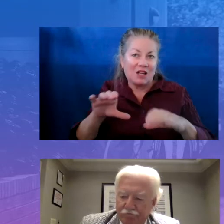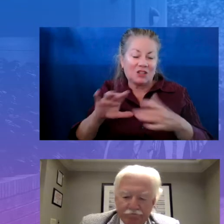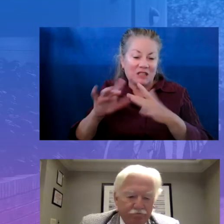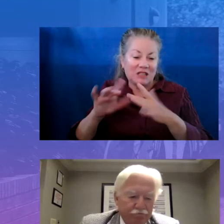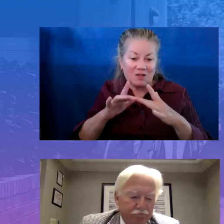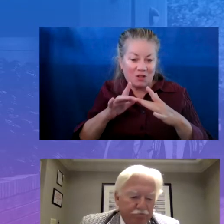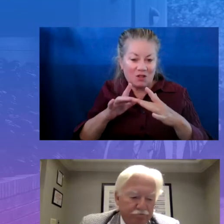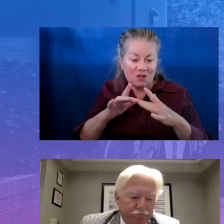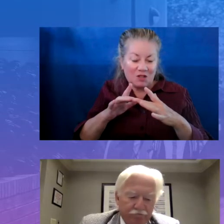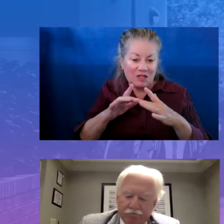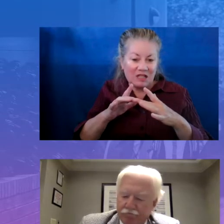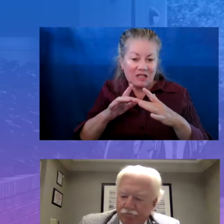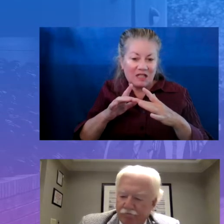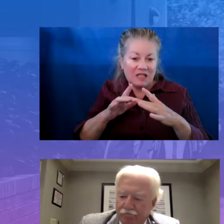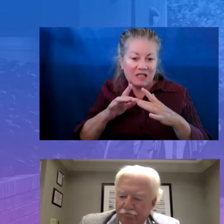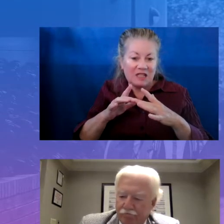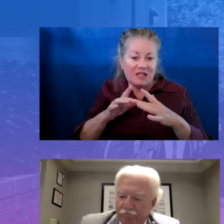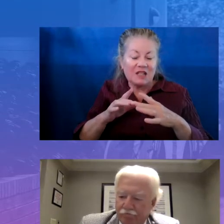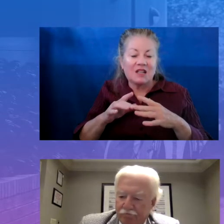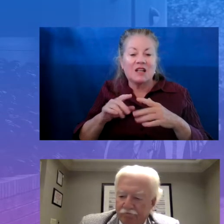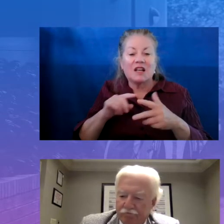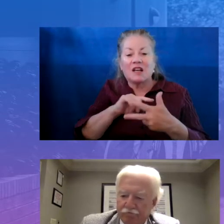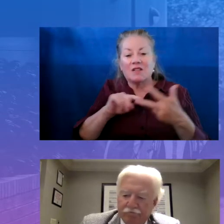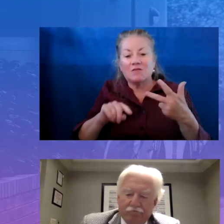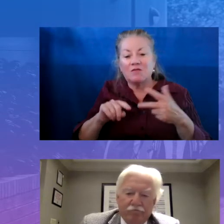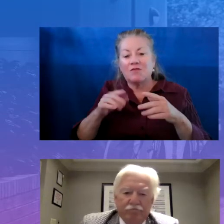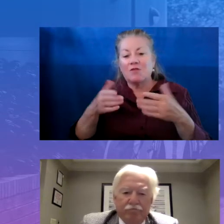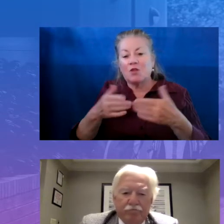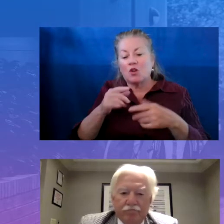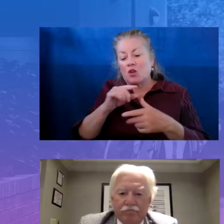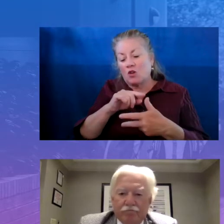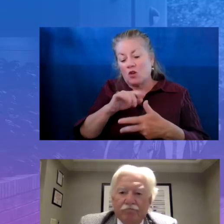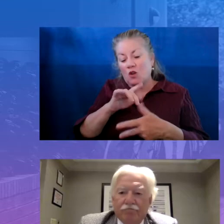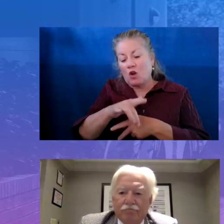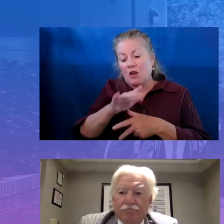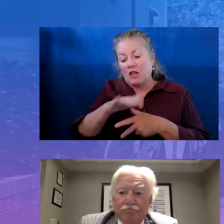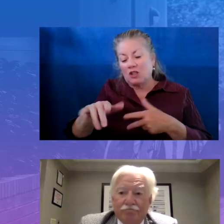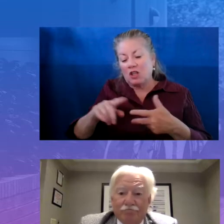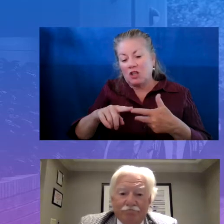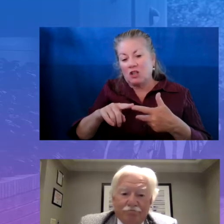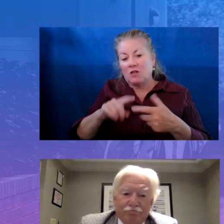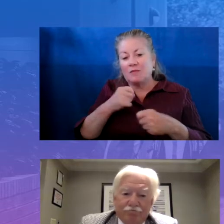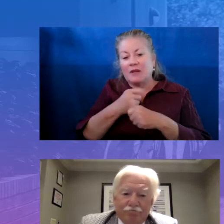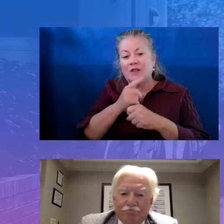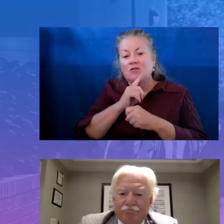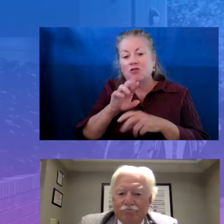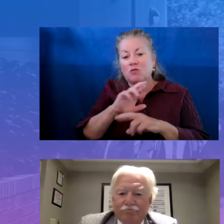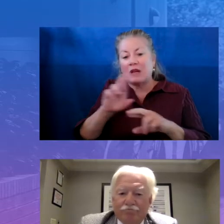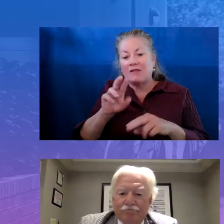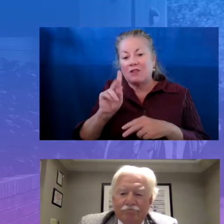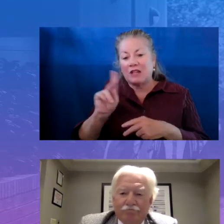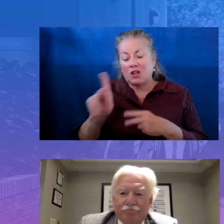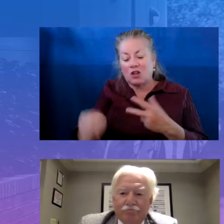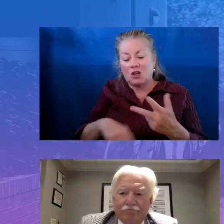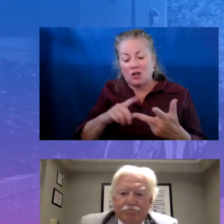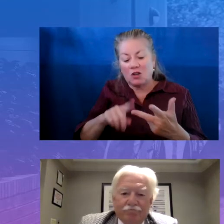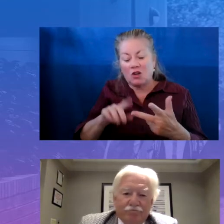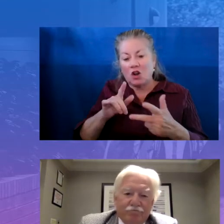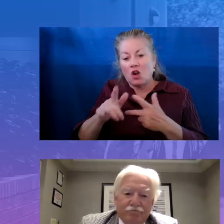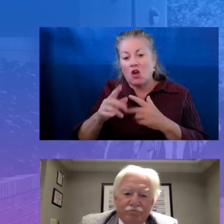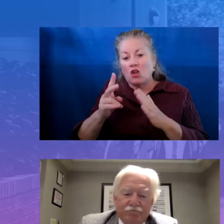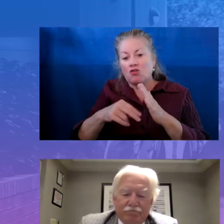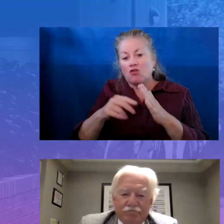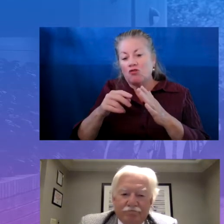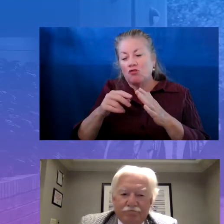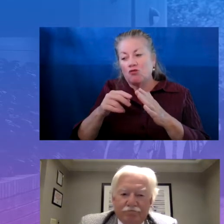on three areas of our work. Early childhood, ensuring children are ready for kindergarten, early grade reading, ensuring children are